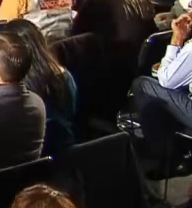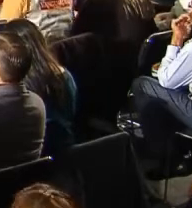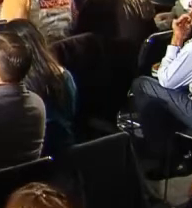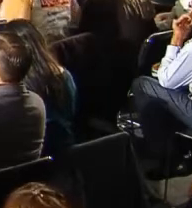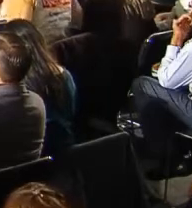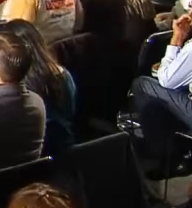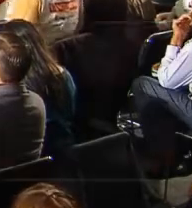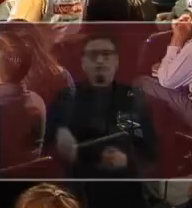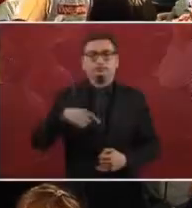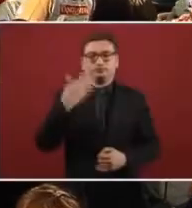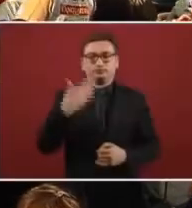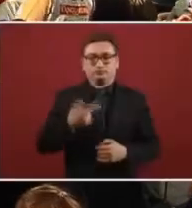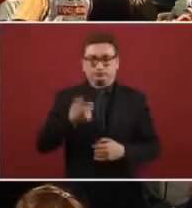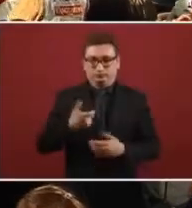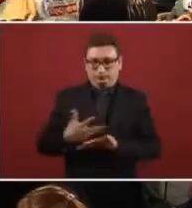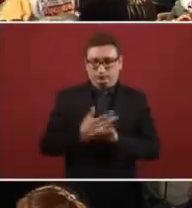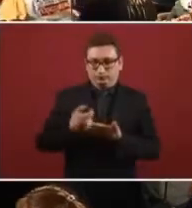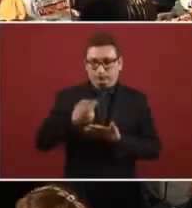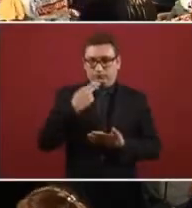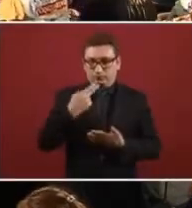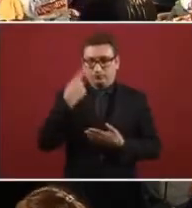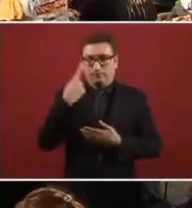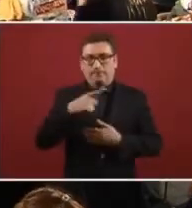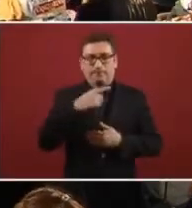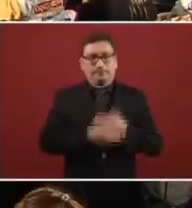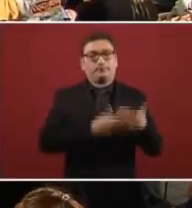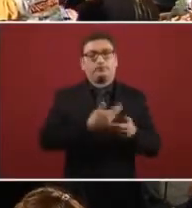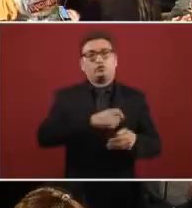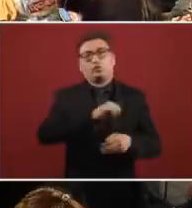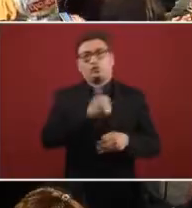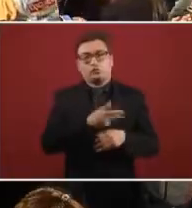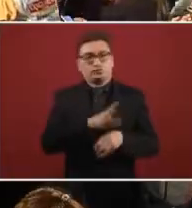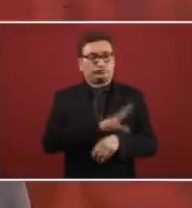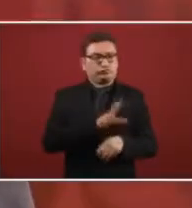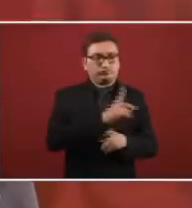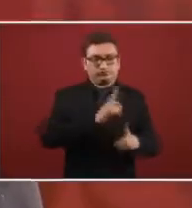to utilize resources for alternative energy sources.